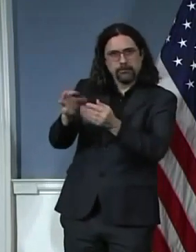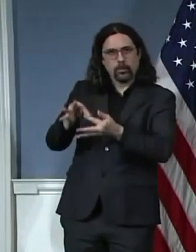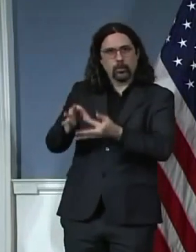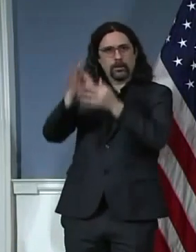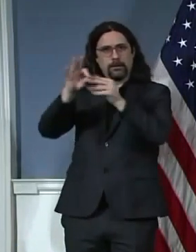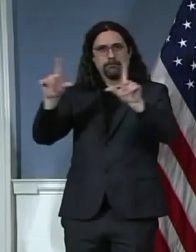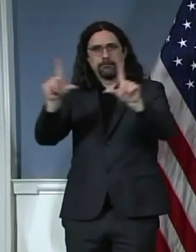early as tomorrow.